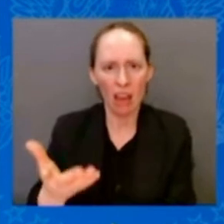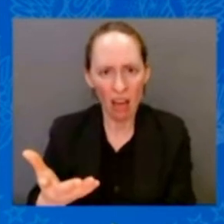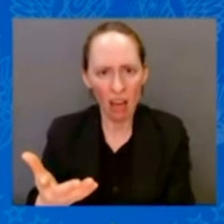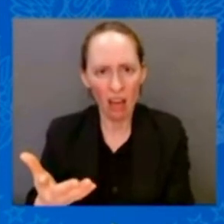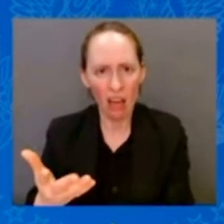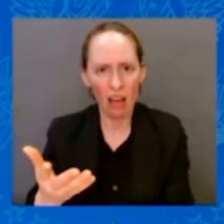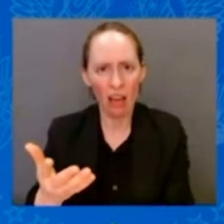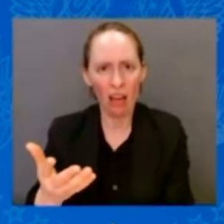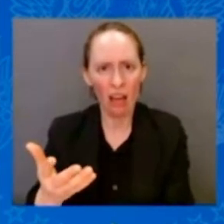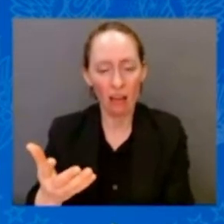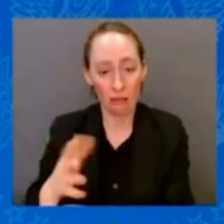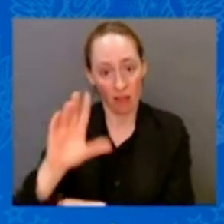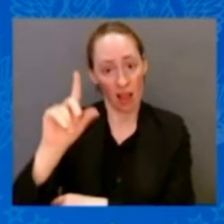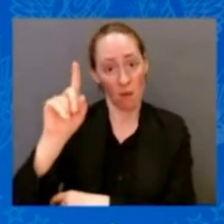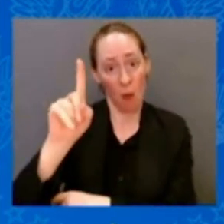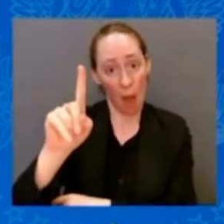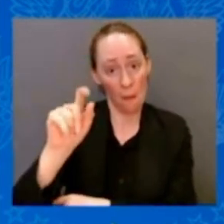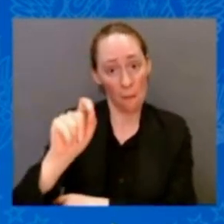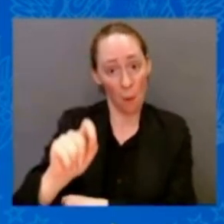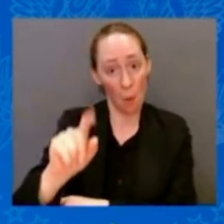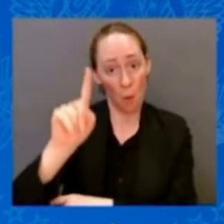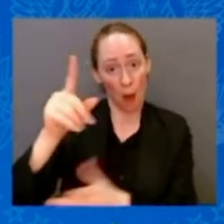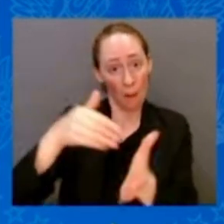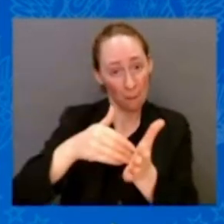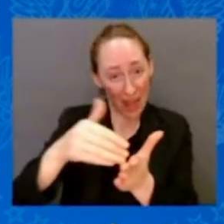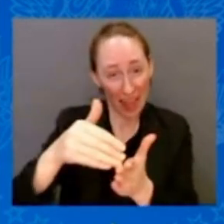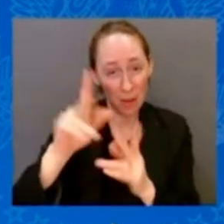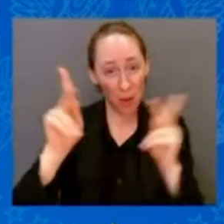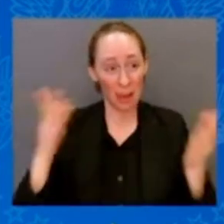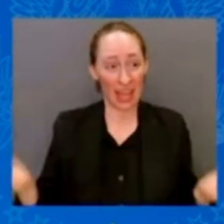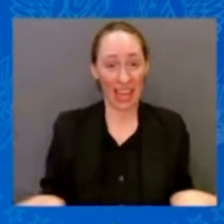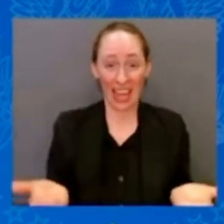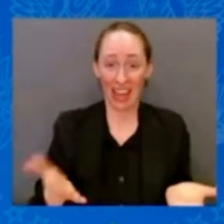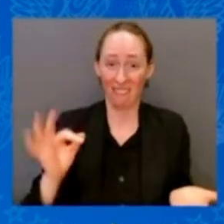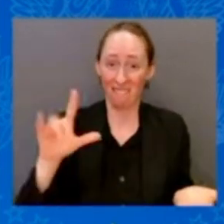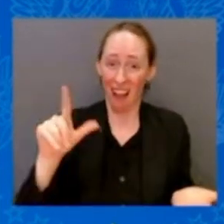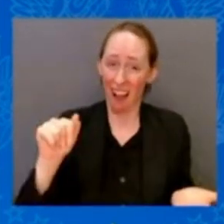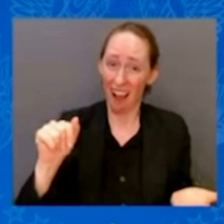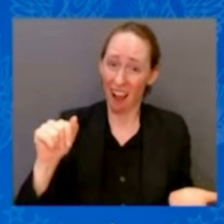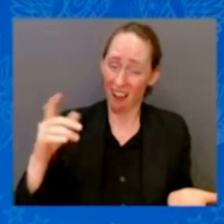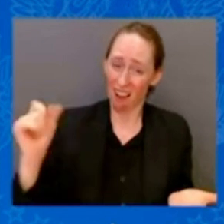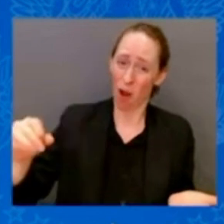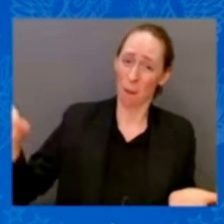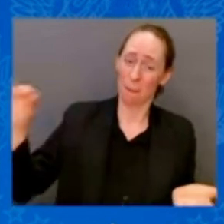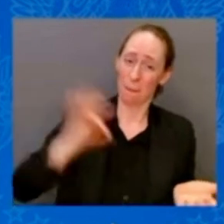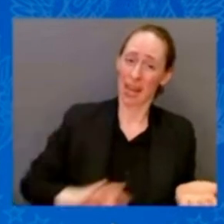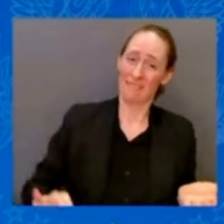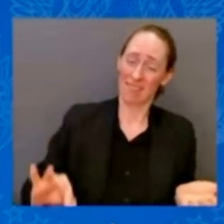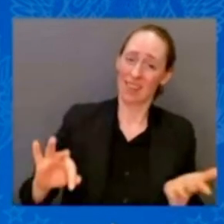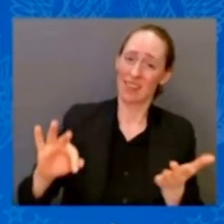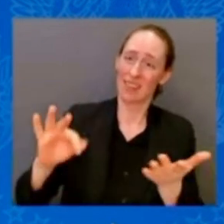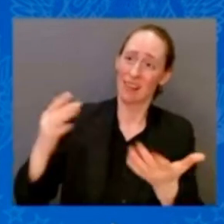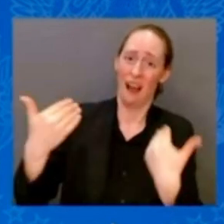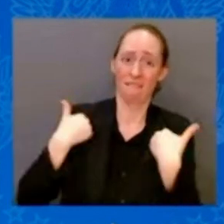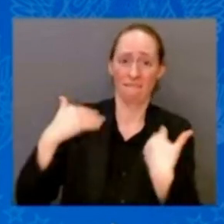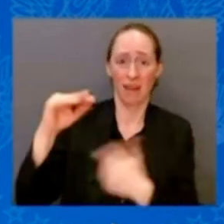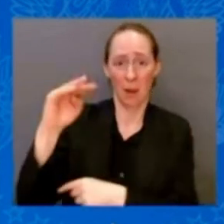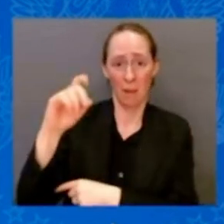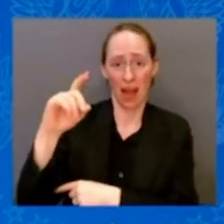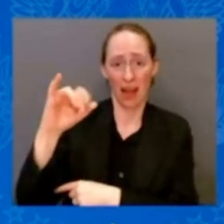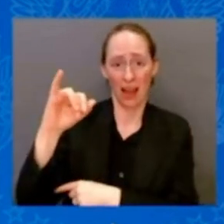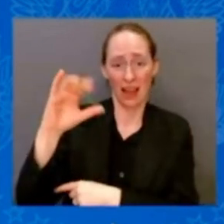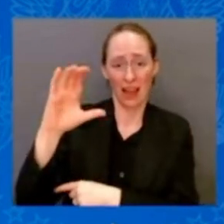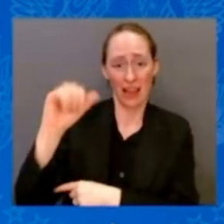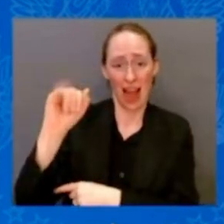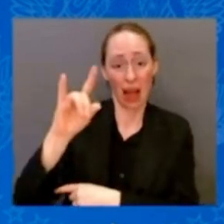Florida would be eligible for Medicaid if Governor Sanders just said, I agree to expand it. It's not —